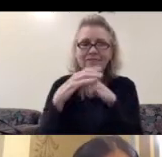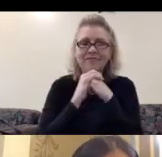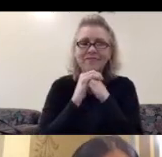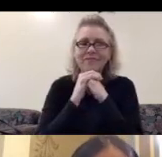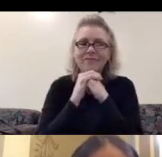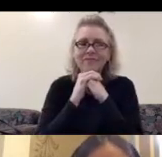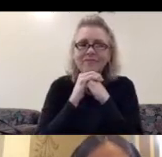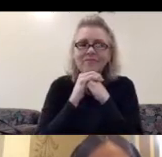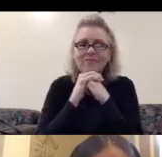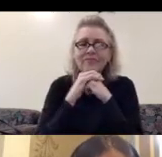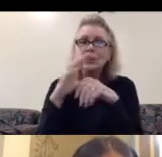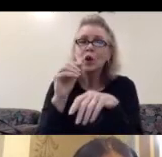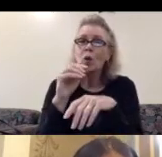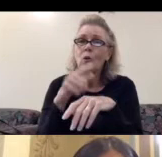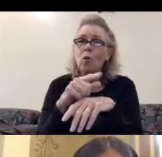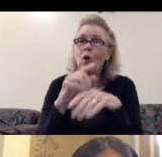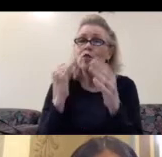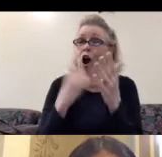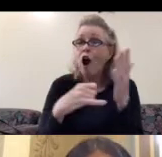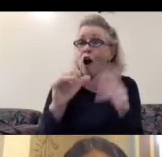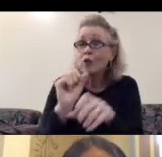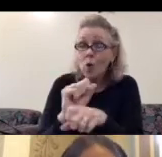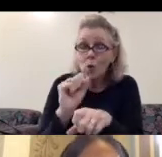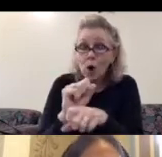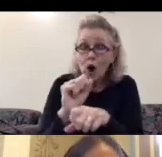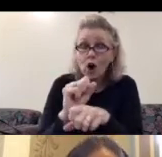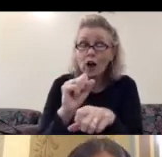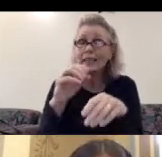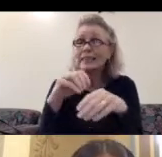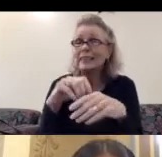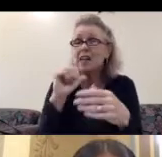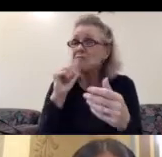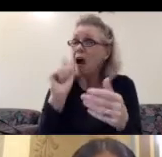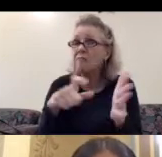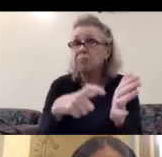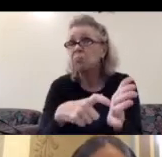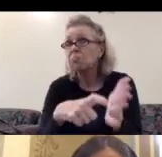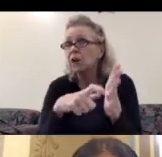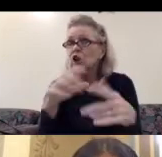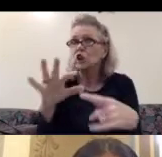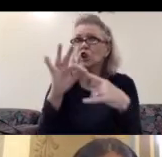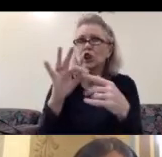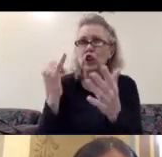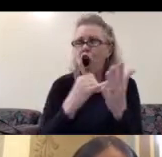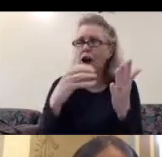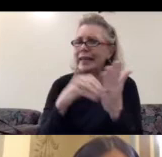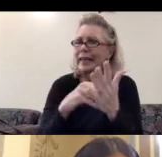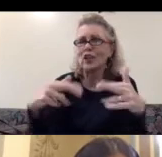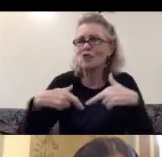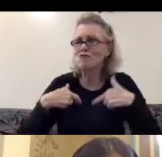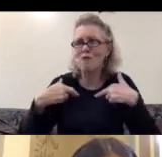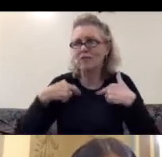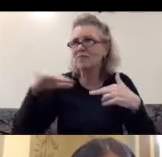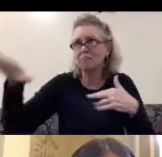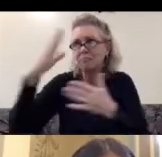Produce artwork is not a prerogative in the contracts of artists in residency programs, but in my case it